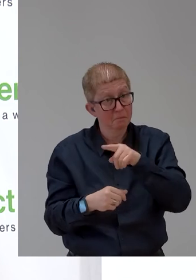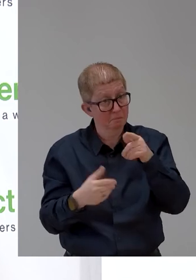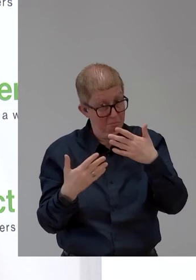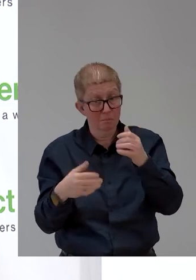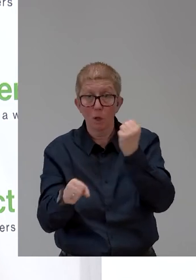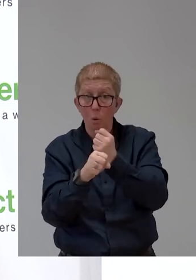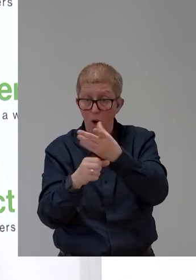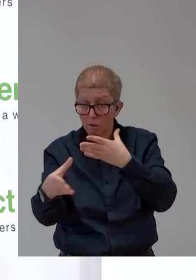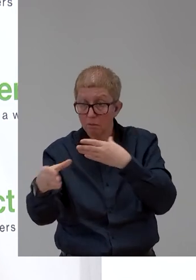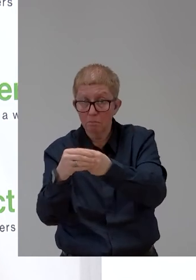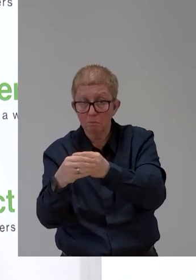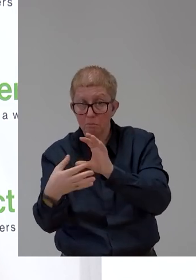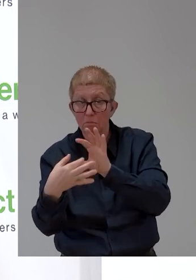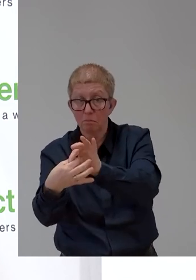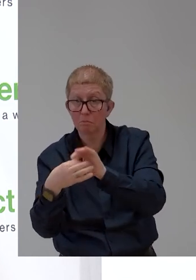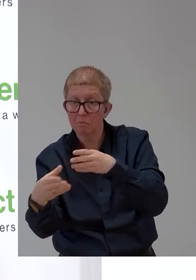knowledge, their ideas?